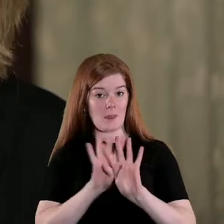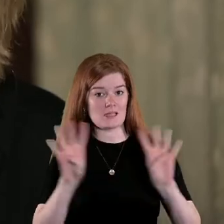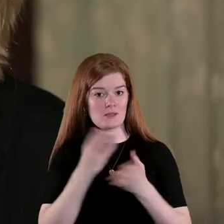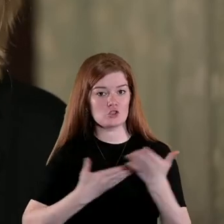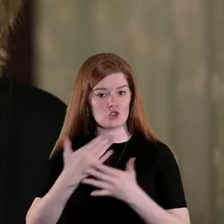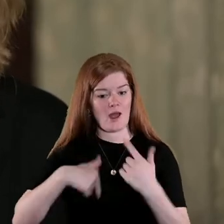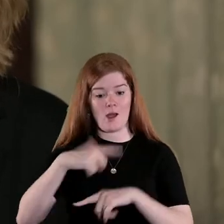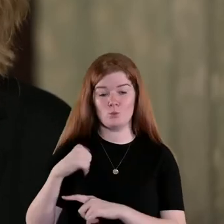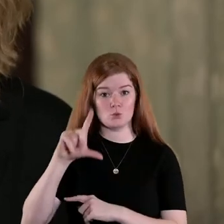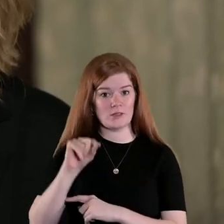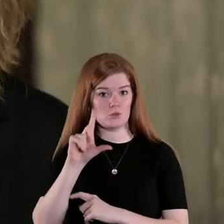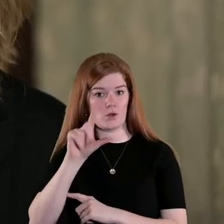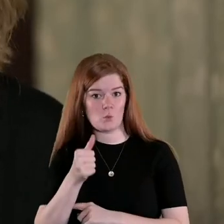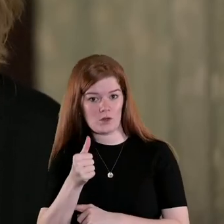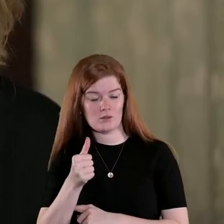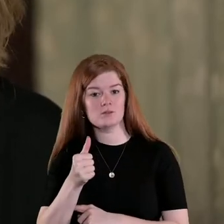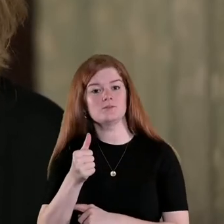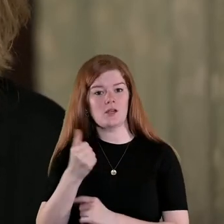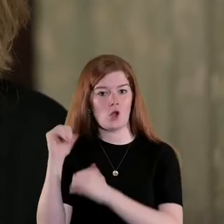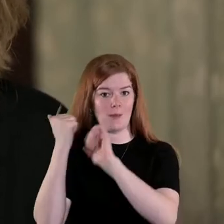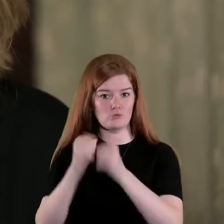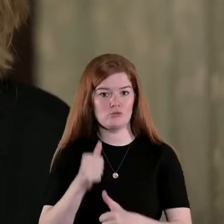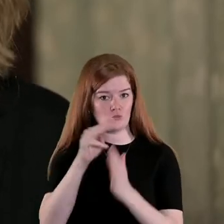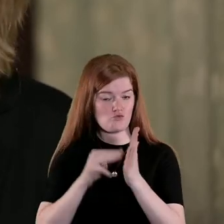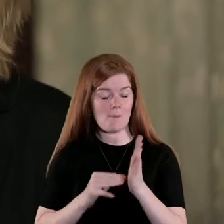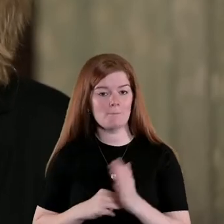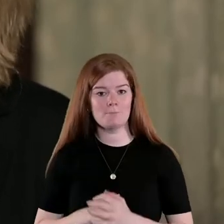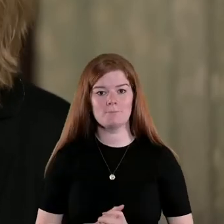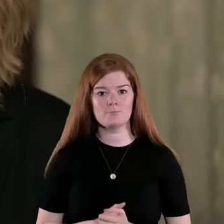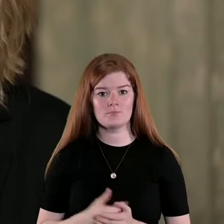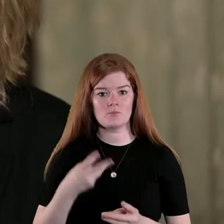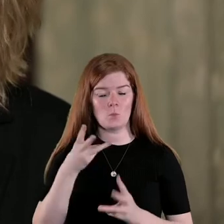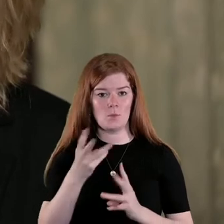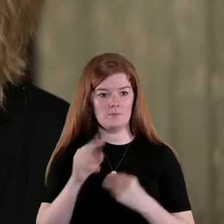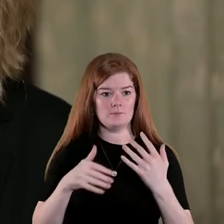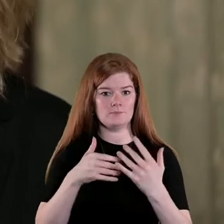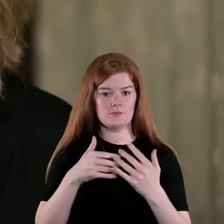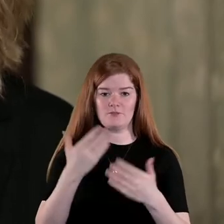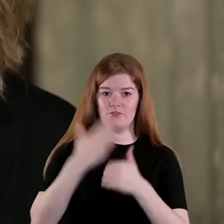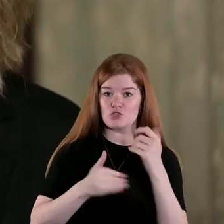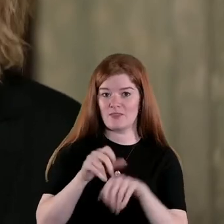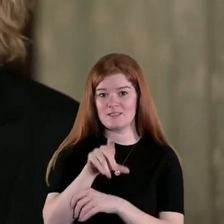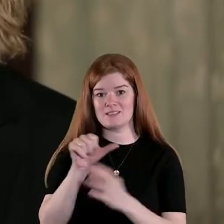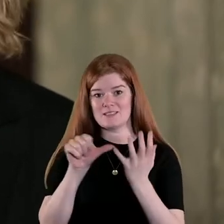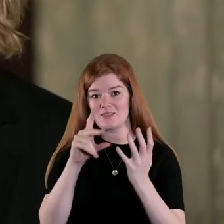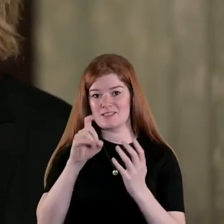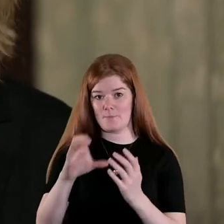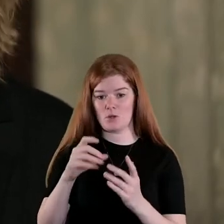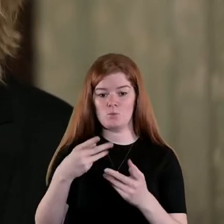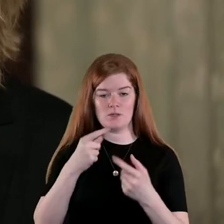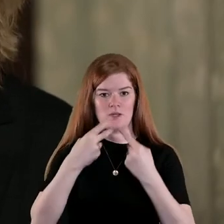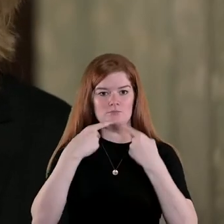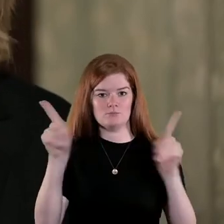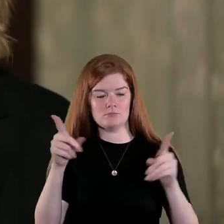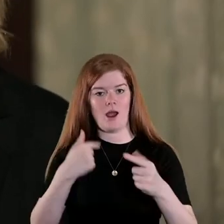in our 2021 commemorations program which will culminate on the 6th of December with the opening of our